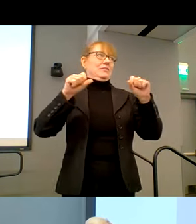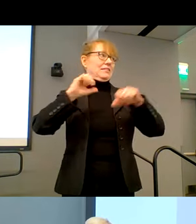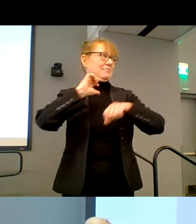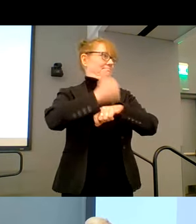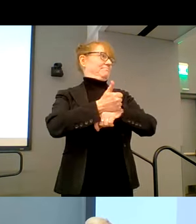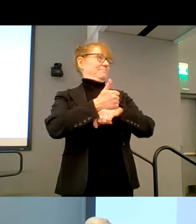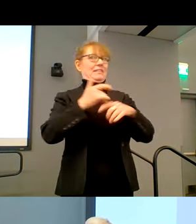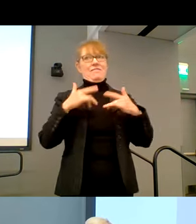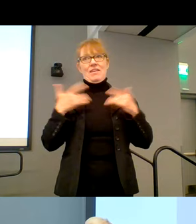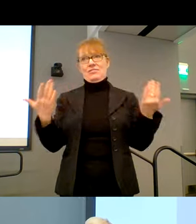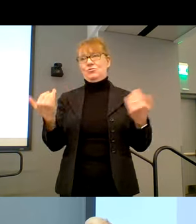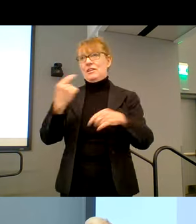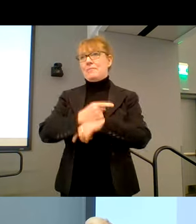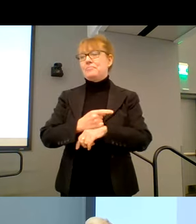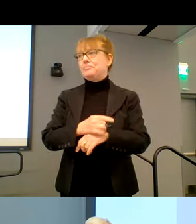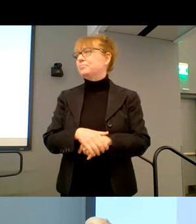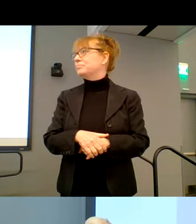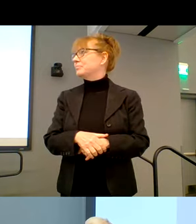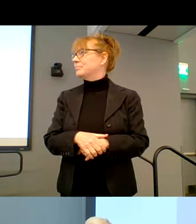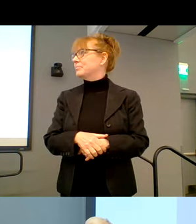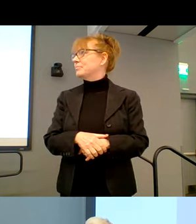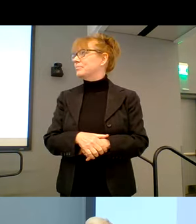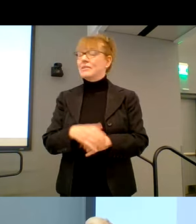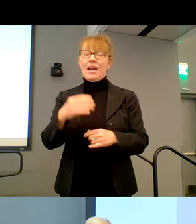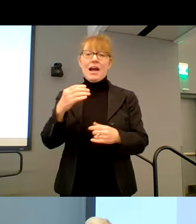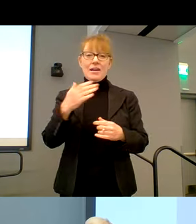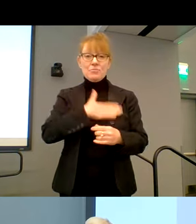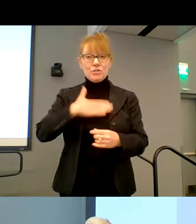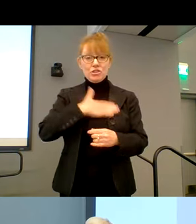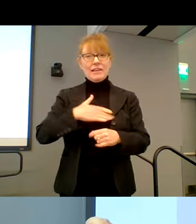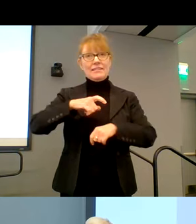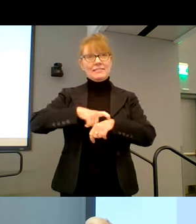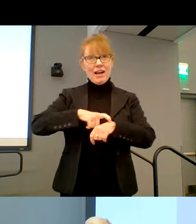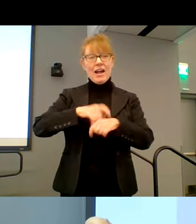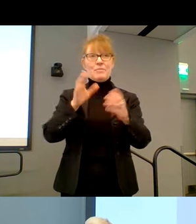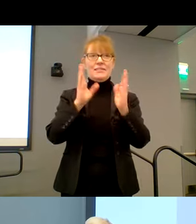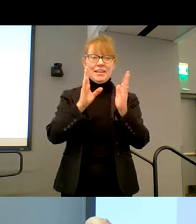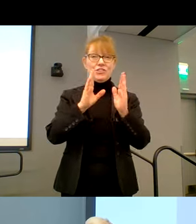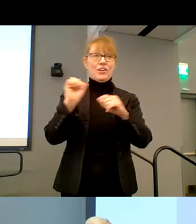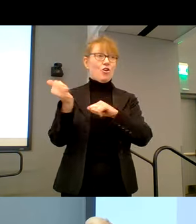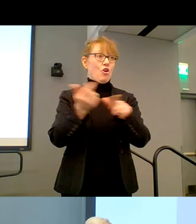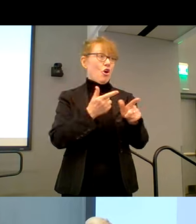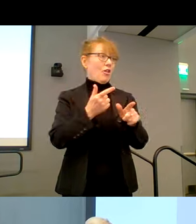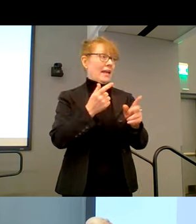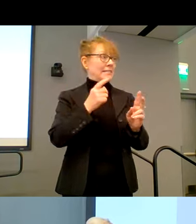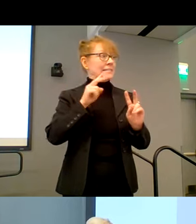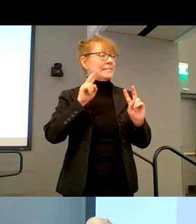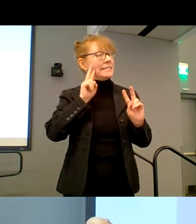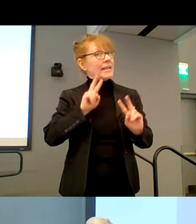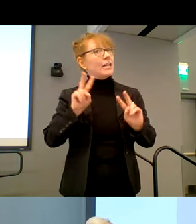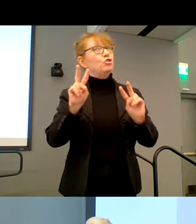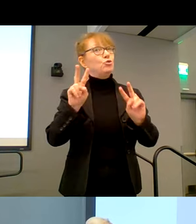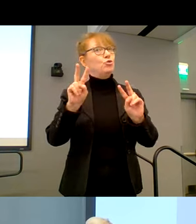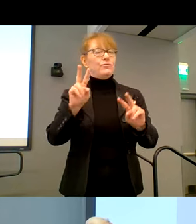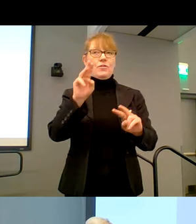you know, I appreciate the time and attention that everyone has given. And please stay tuned for Massachusetts